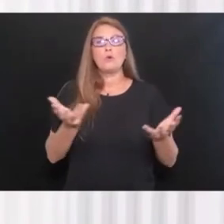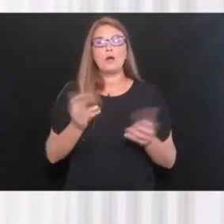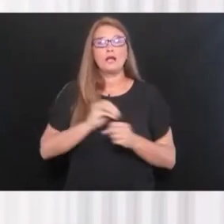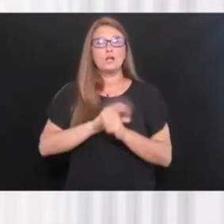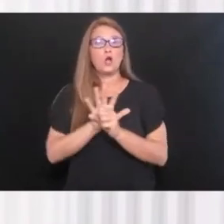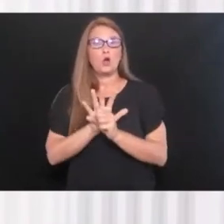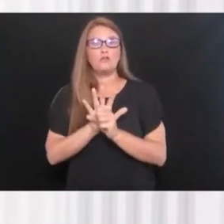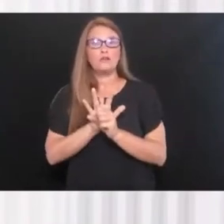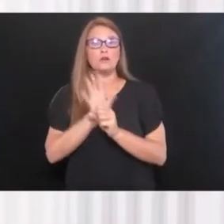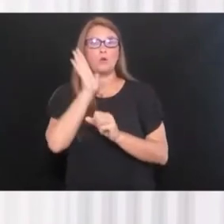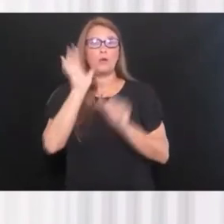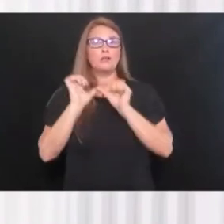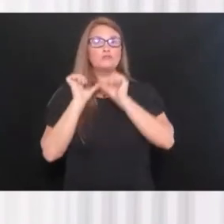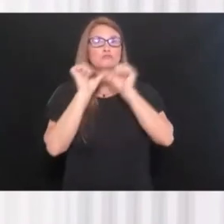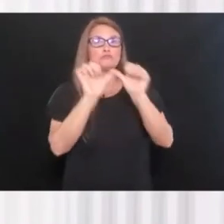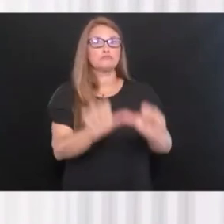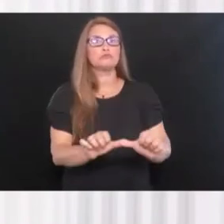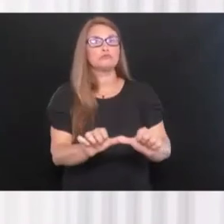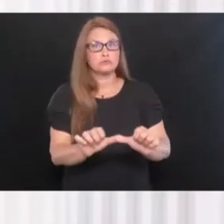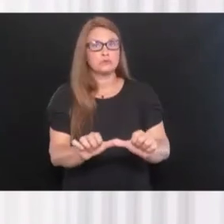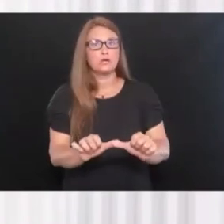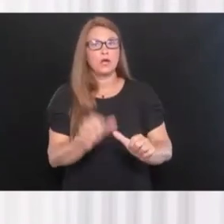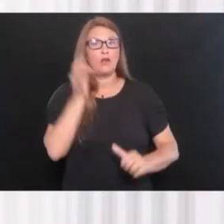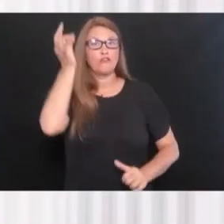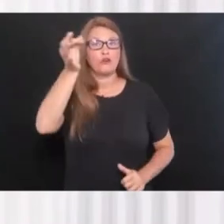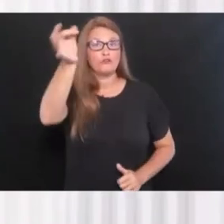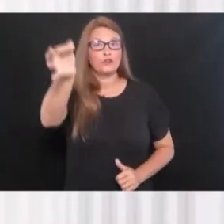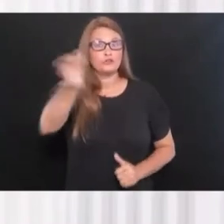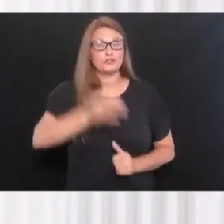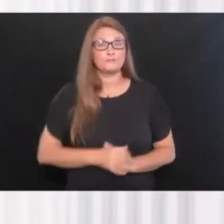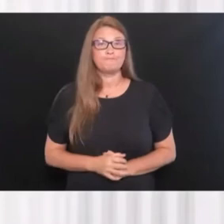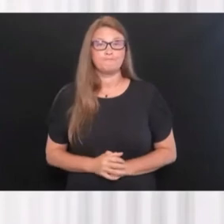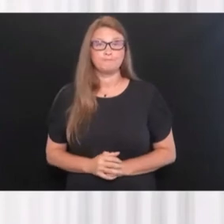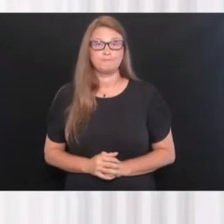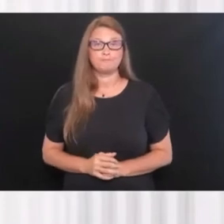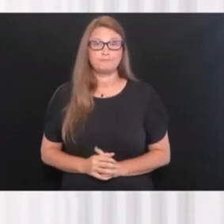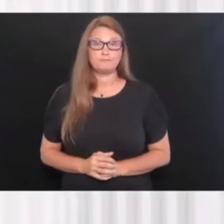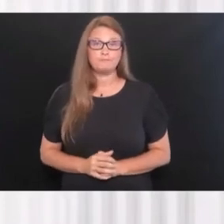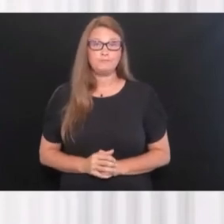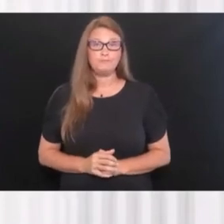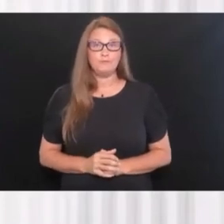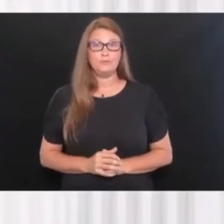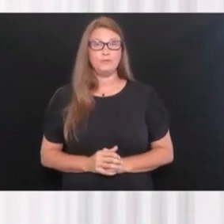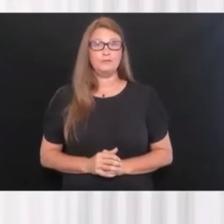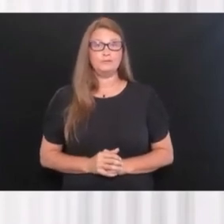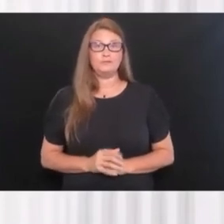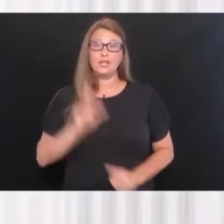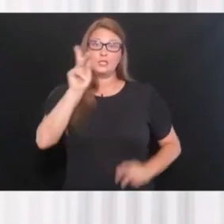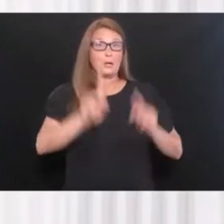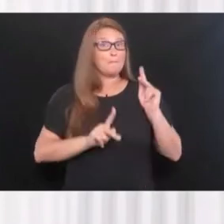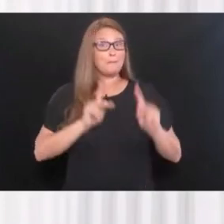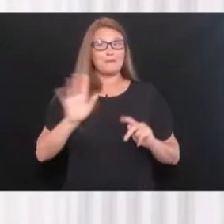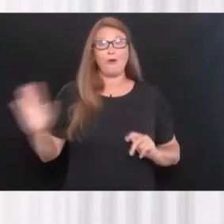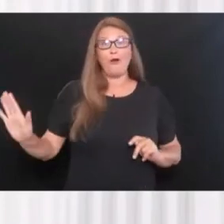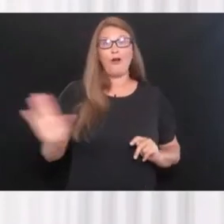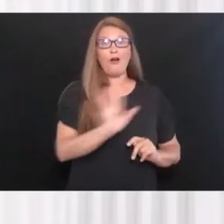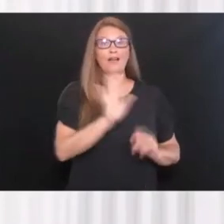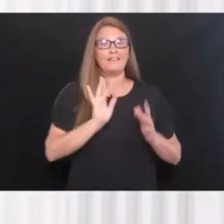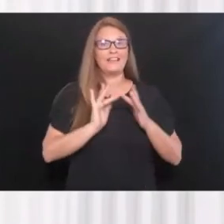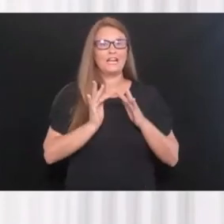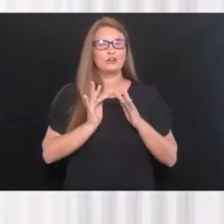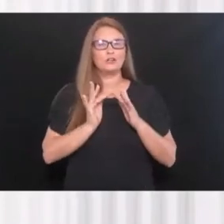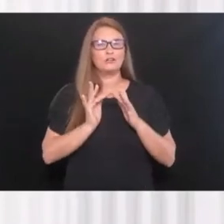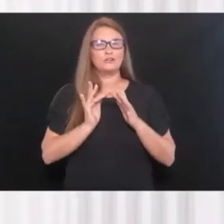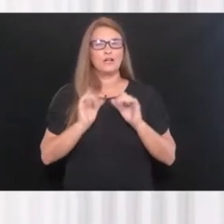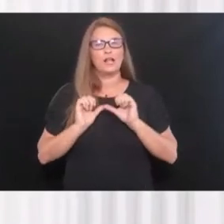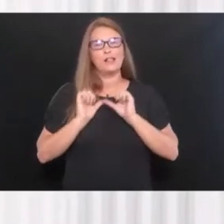Um, you know, we, we know that, uh, there's, there's people all over the internet that's concerned about the possible long-term